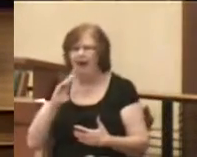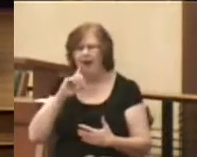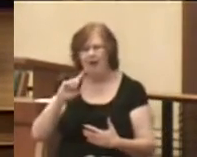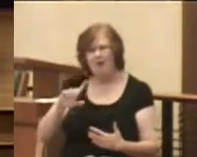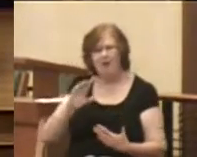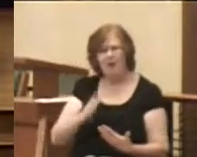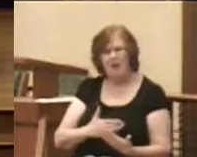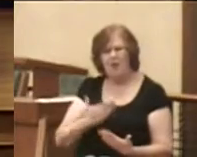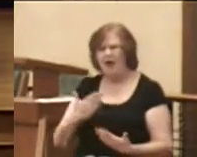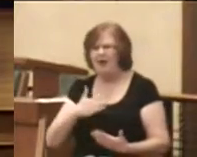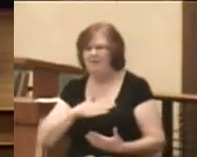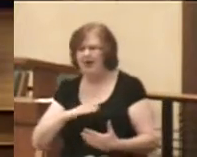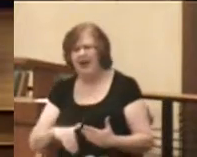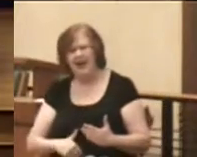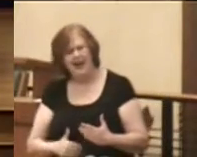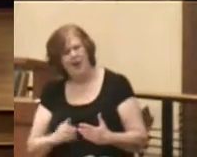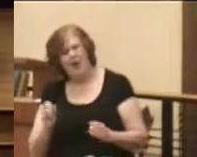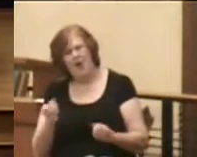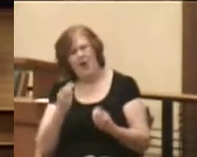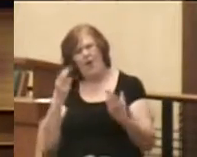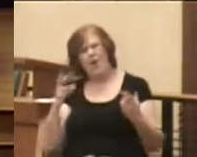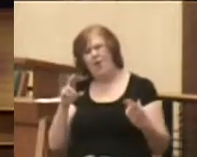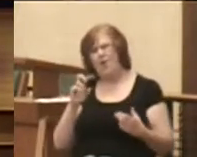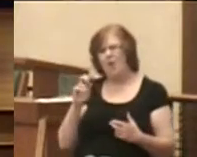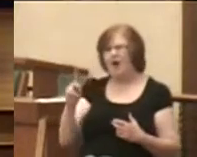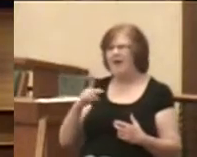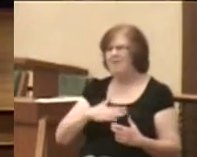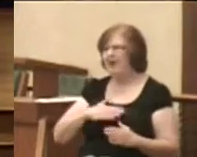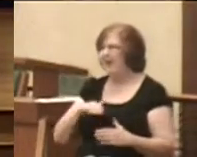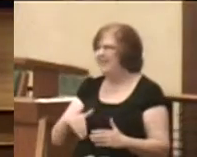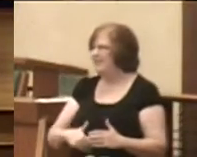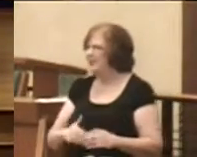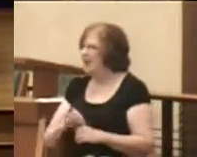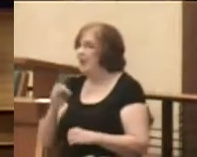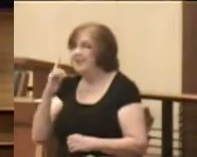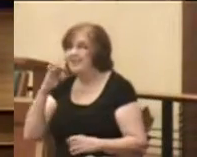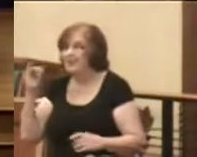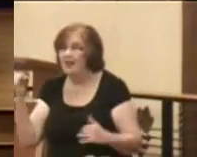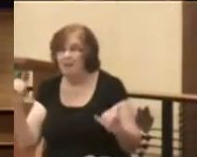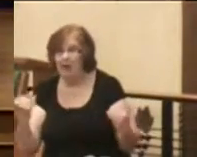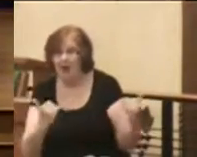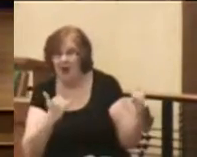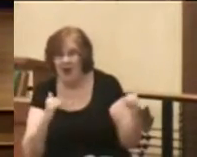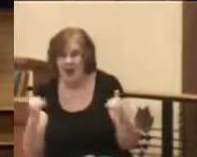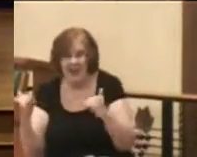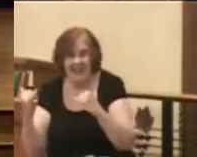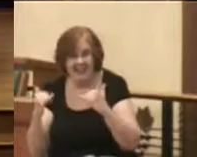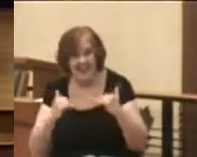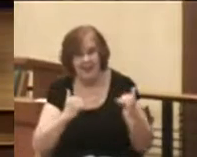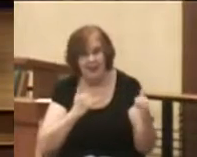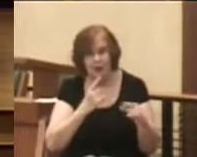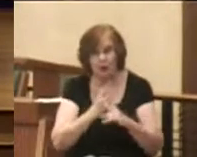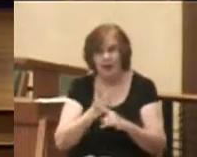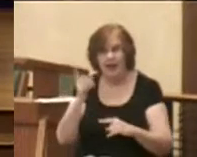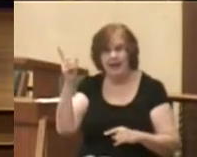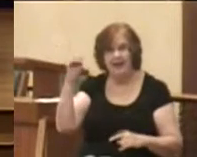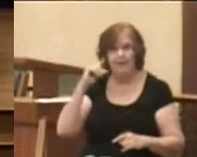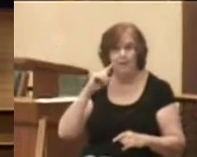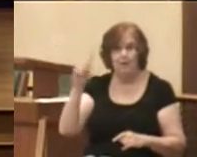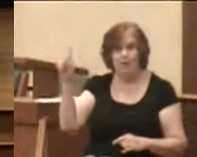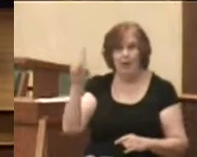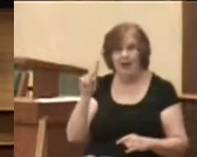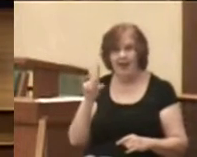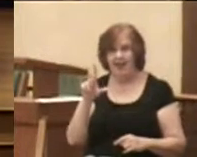bosom of Abraham, oh, rock of my soul. Oh, that sounds like a party, doesn't it? And it is for Lazarus.